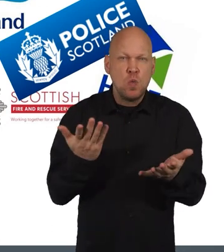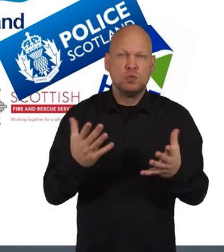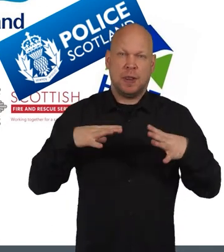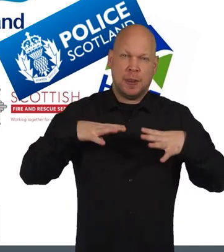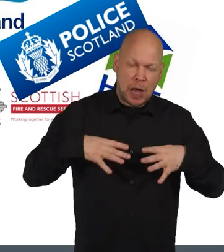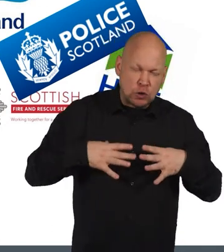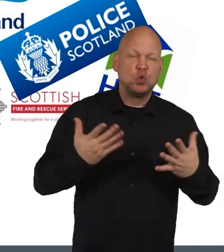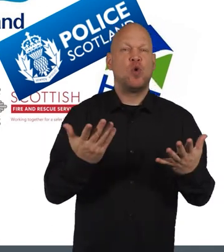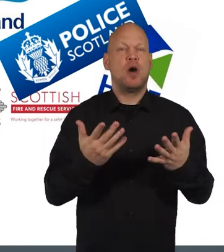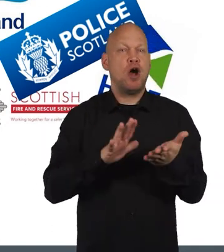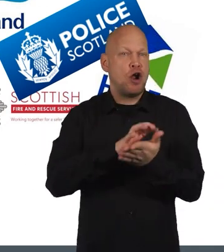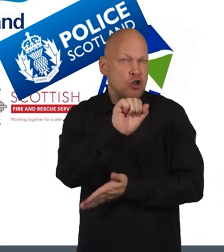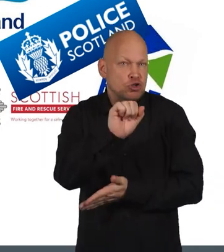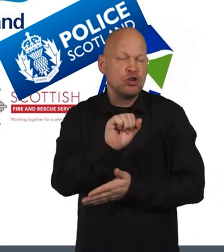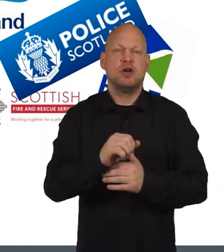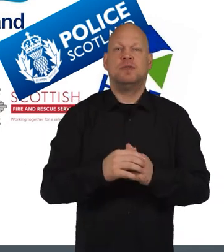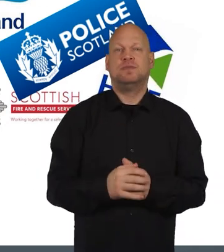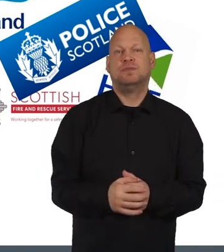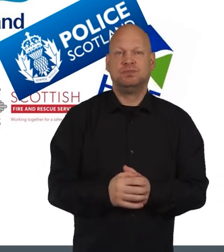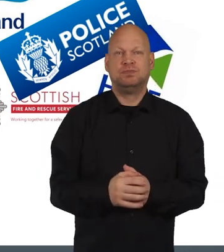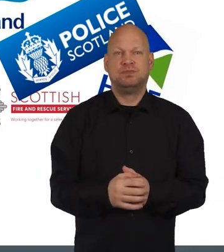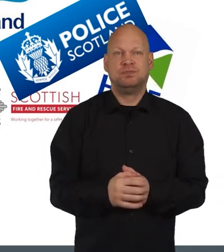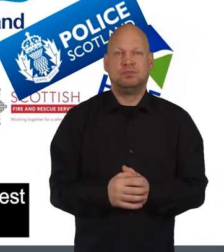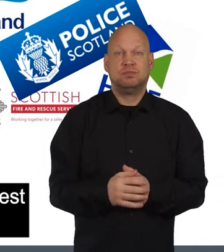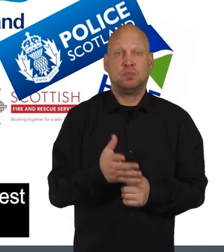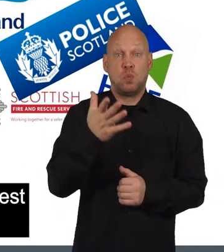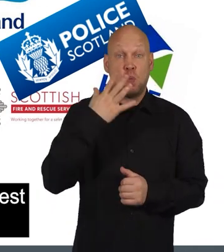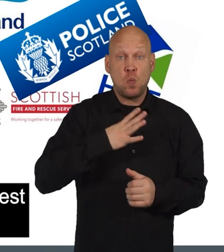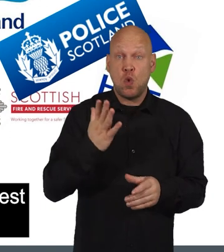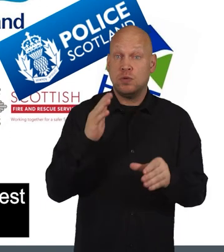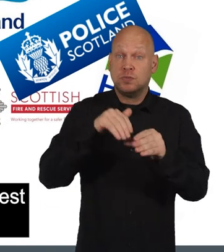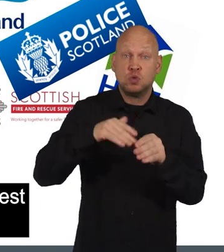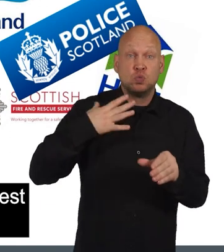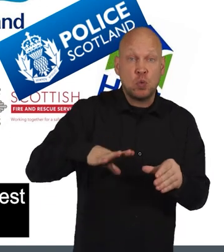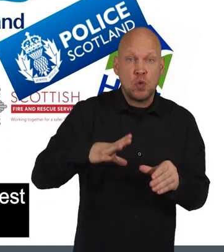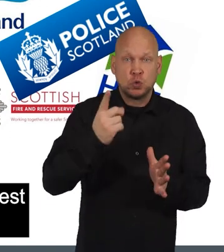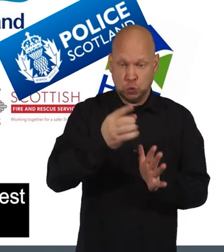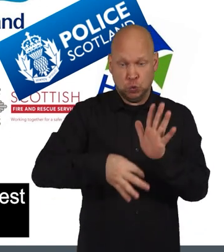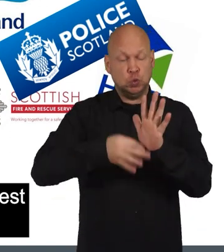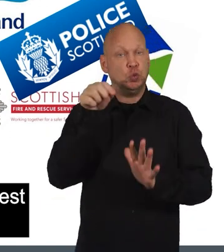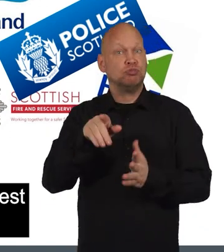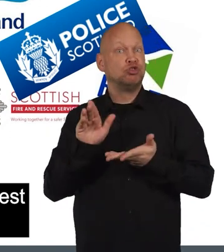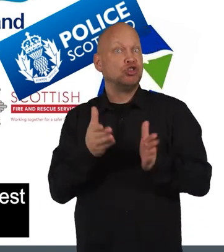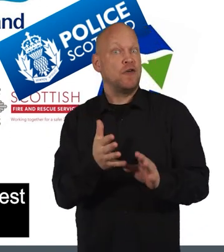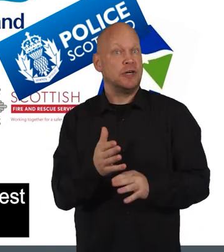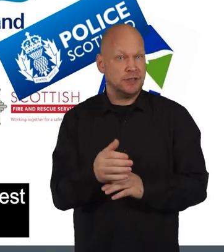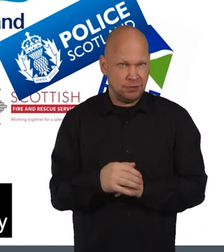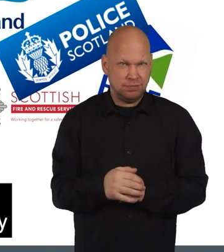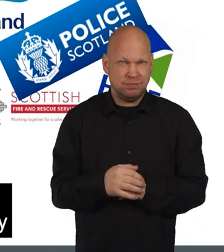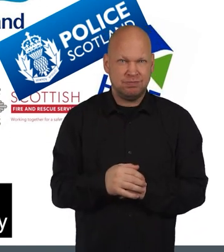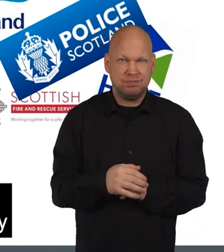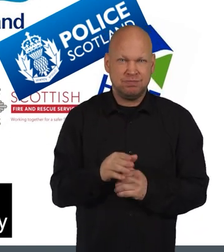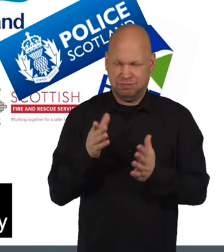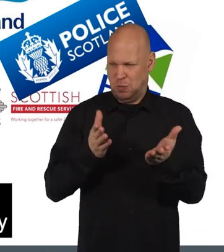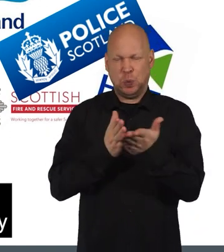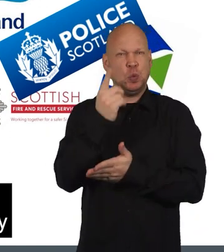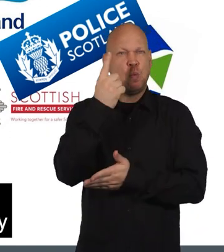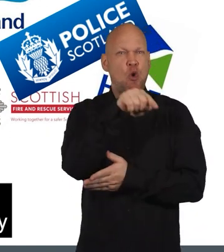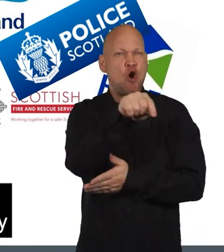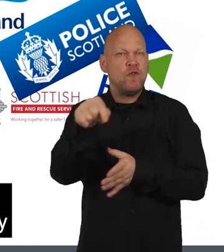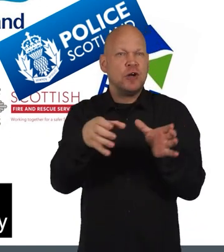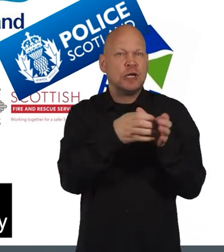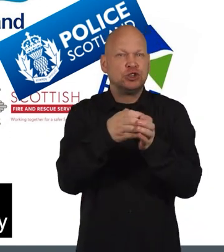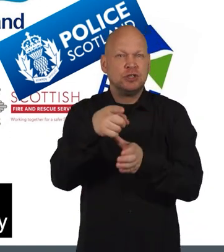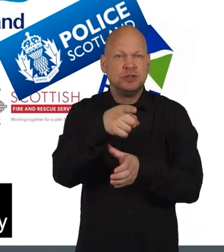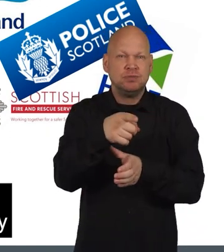sport, leisure and culture. If you wanted to make a participation request to improve a service delivered by one of these